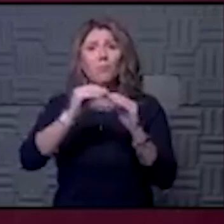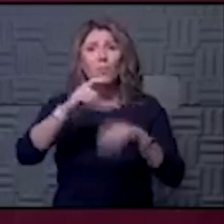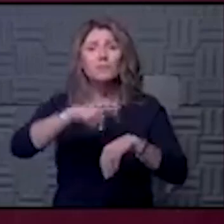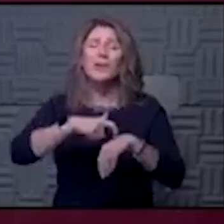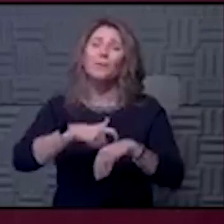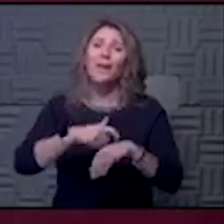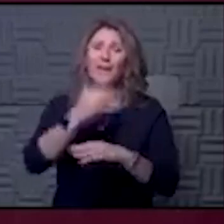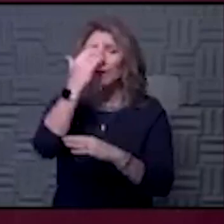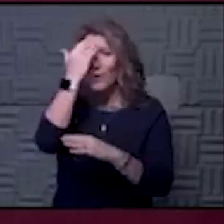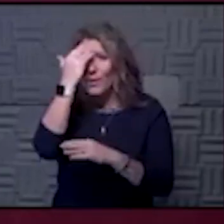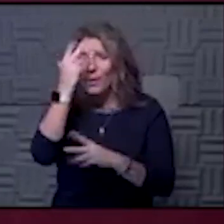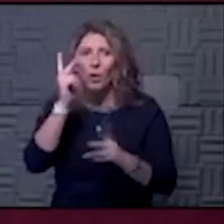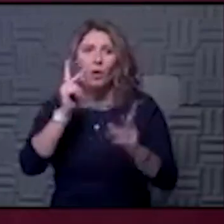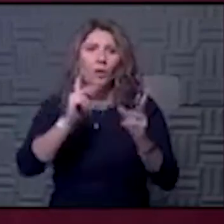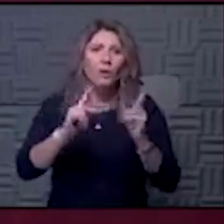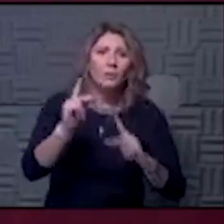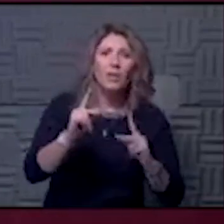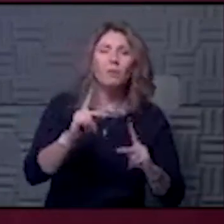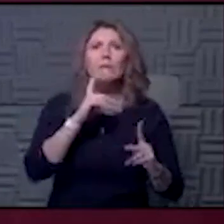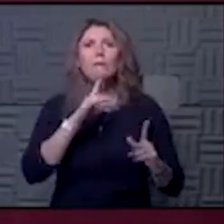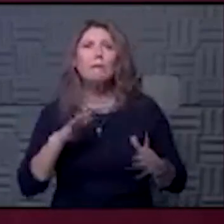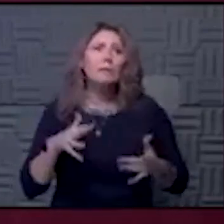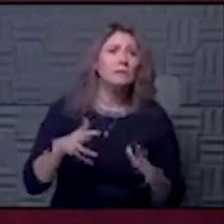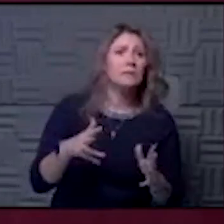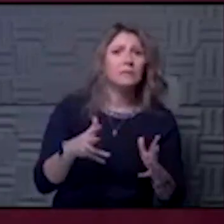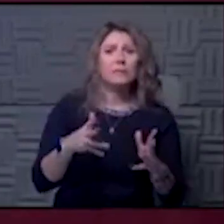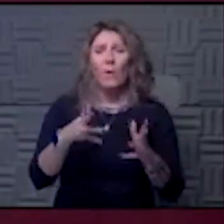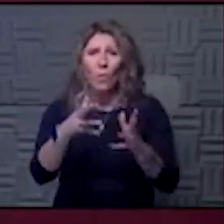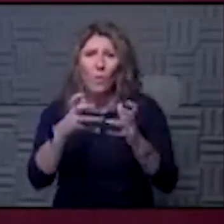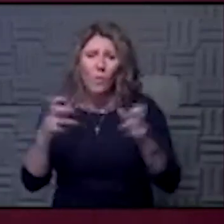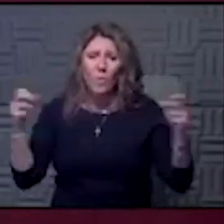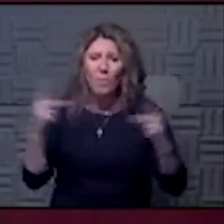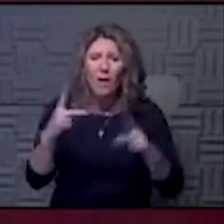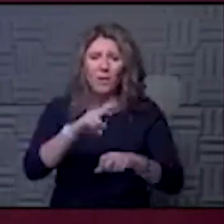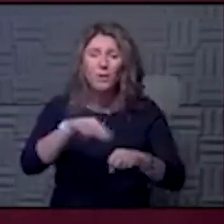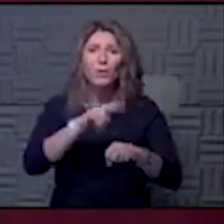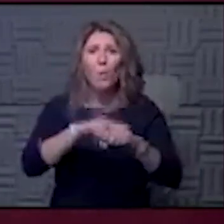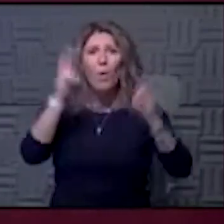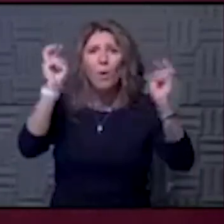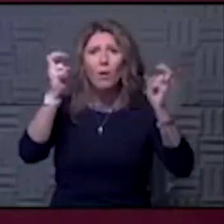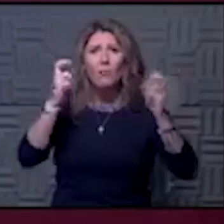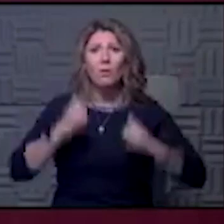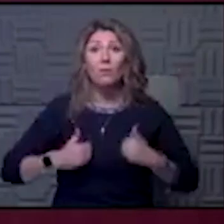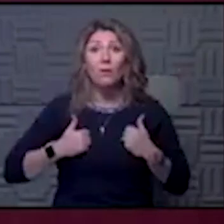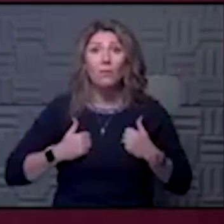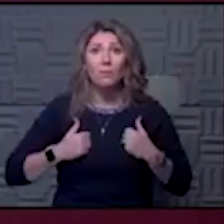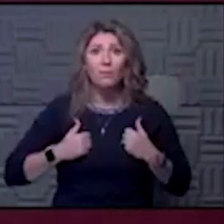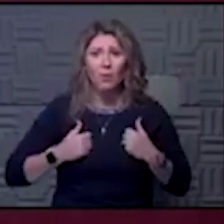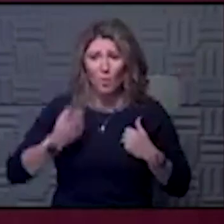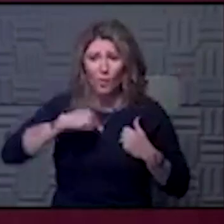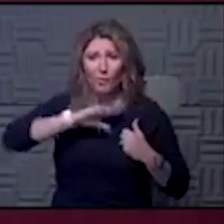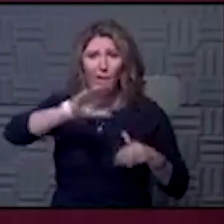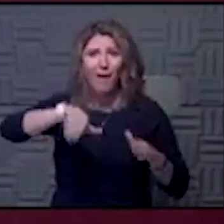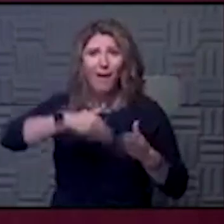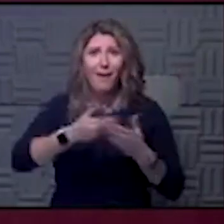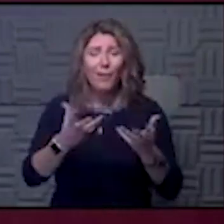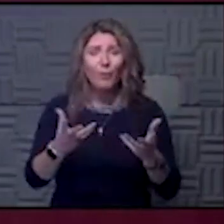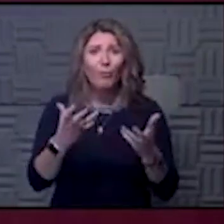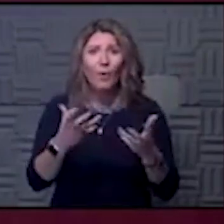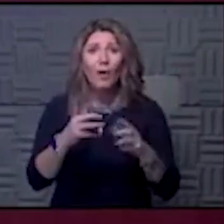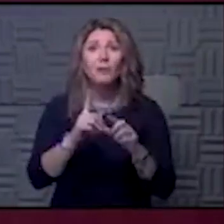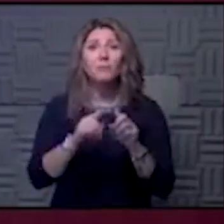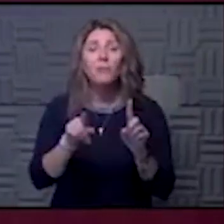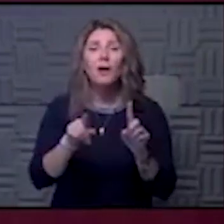time. know people and patients are anxious to go back to normal life. We all want to do that. If we do it